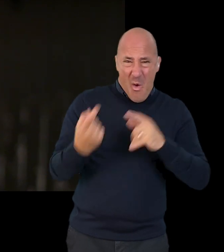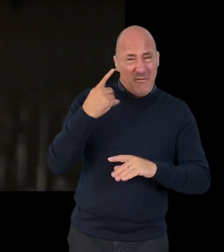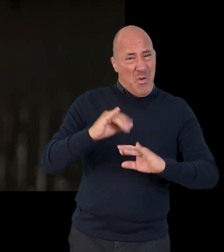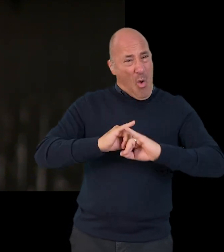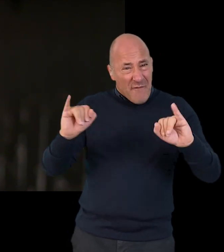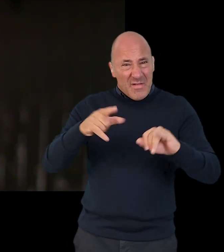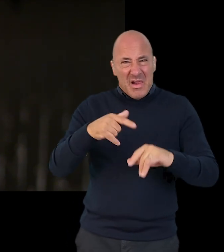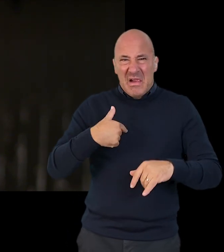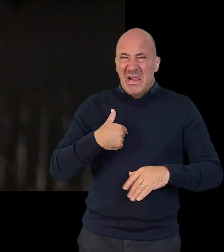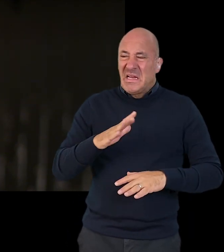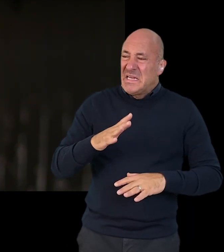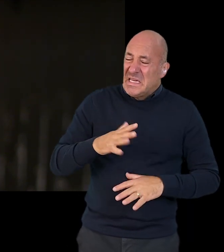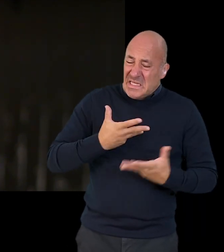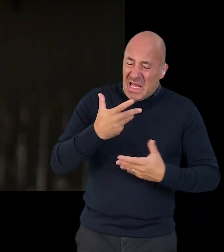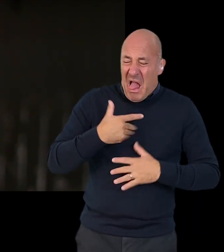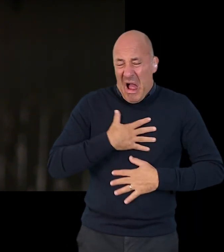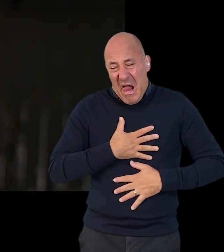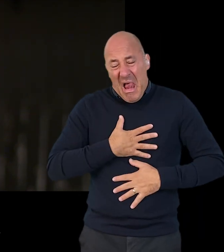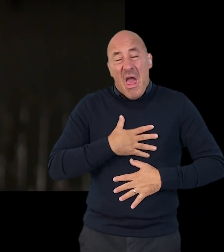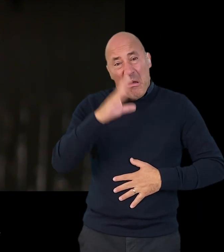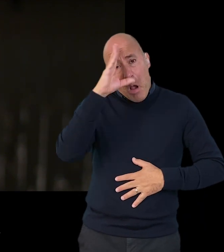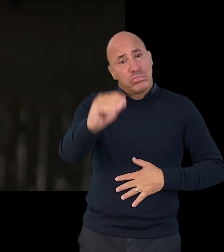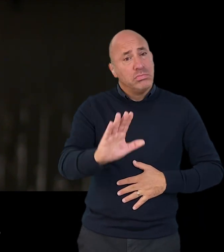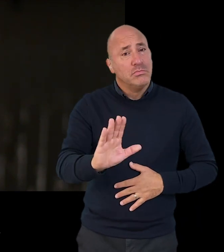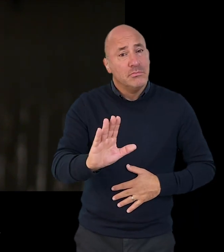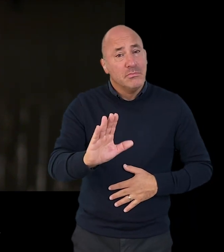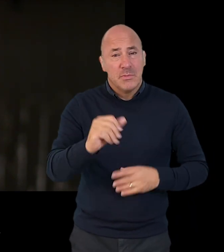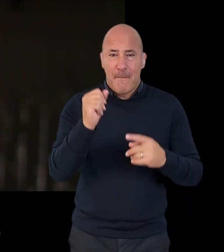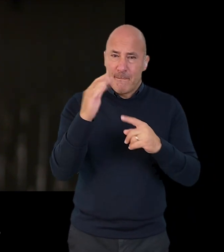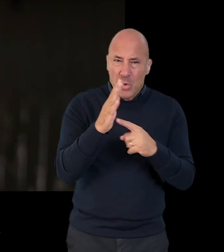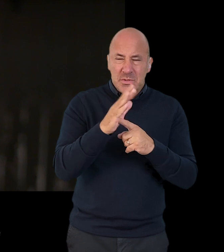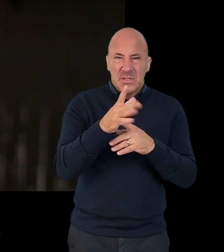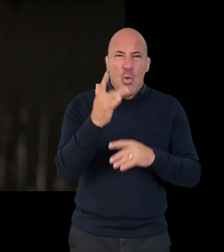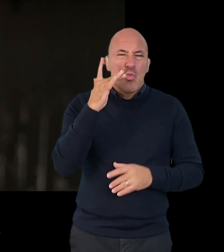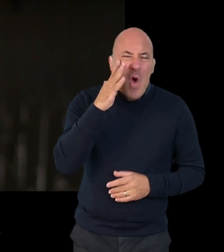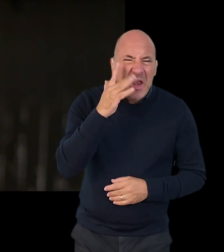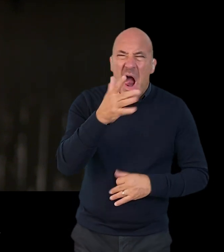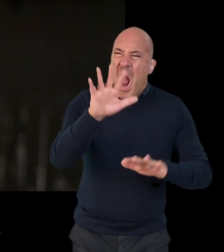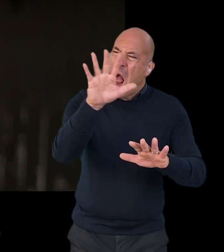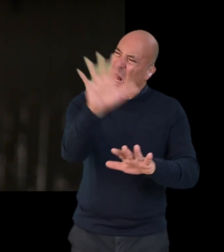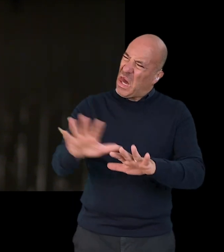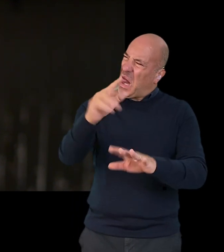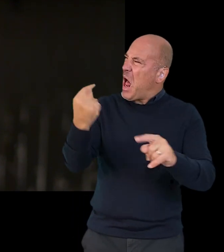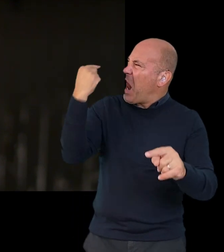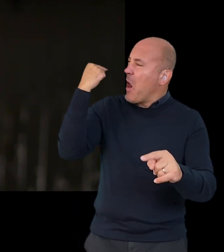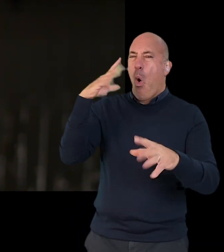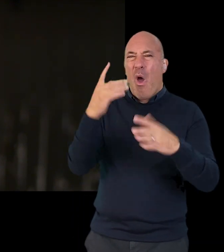you and you don't feel comfortable discussing that just say so. It's important that you do not guess dates or events. If you don't remember